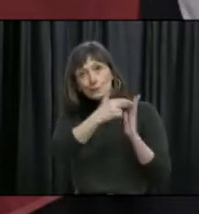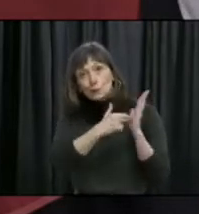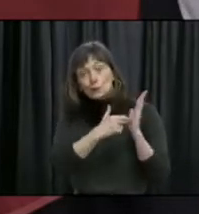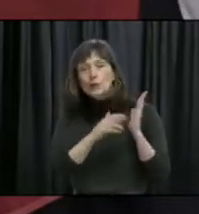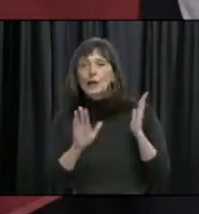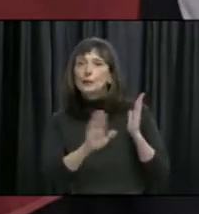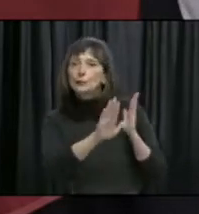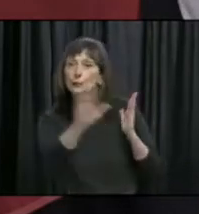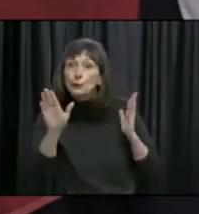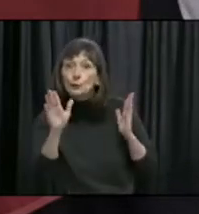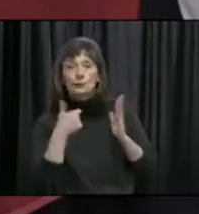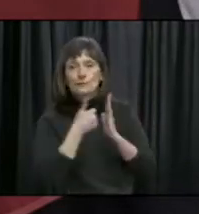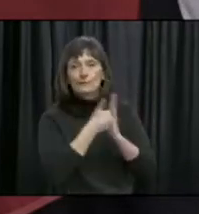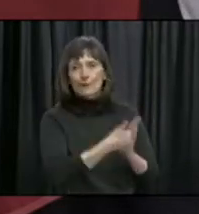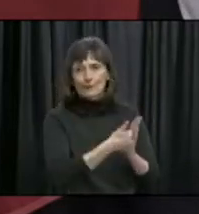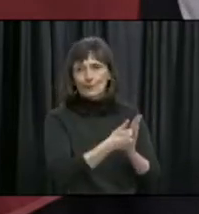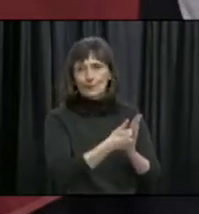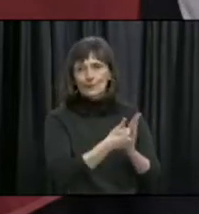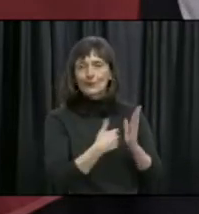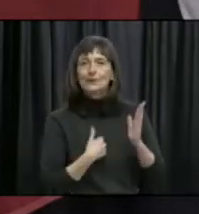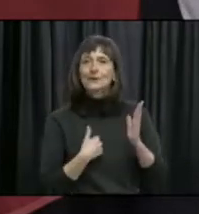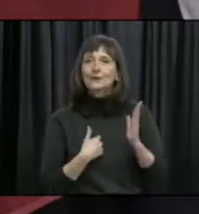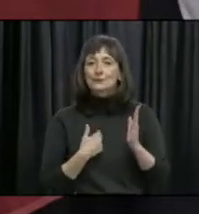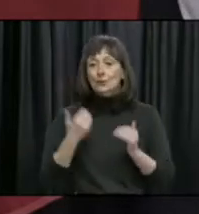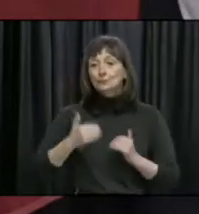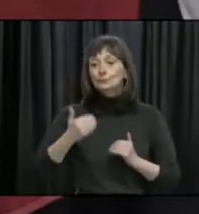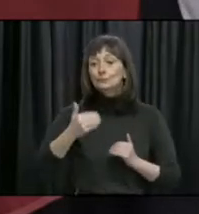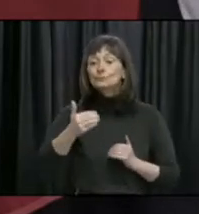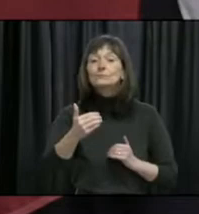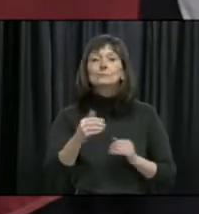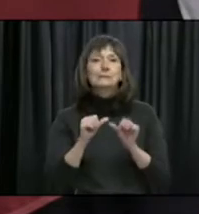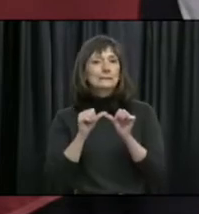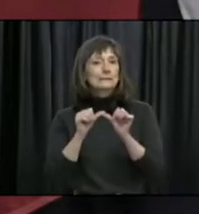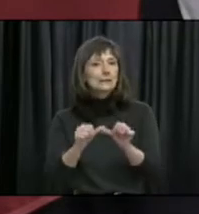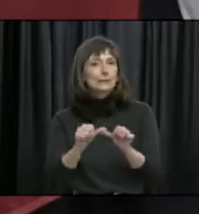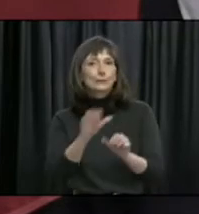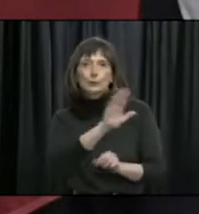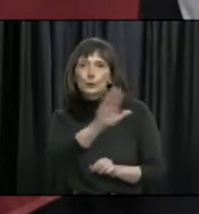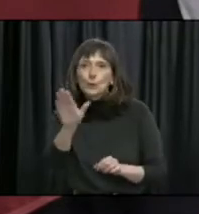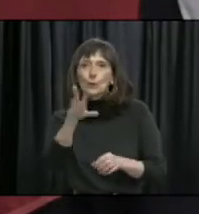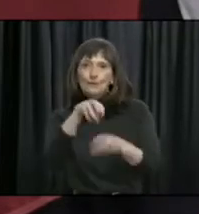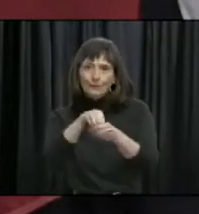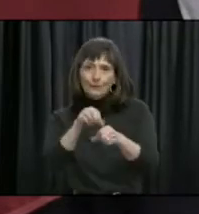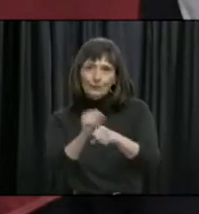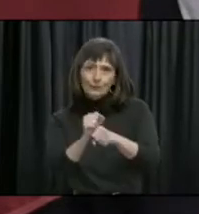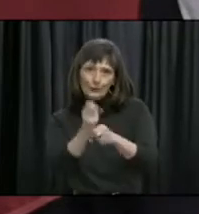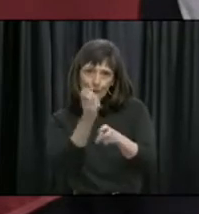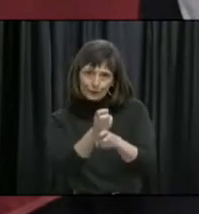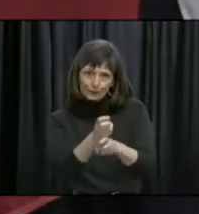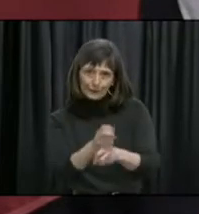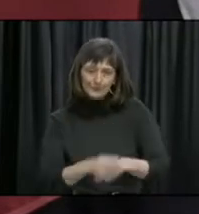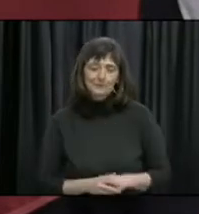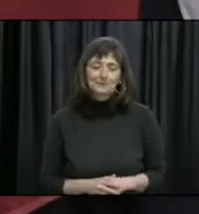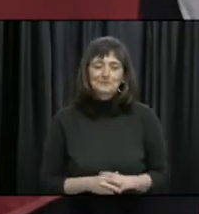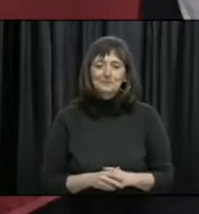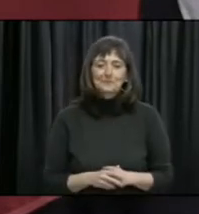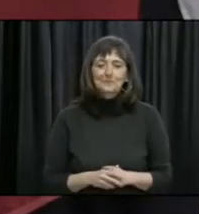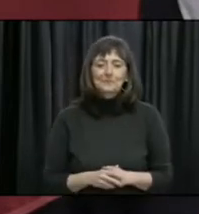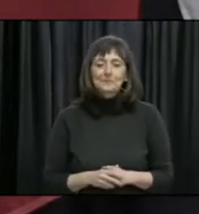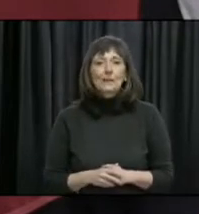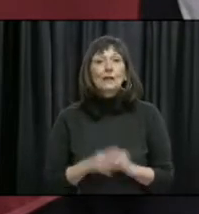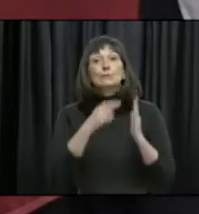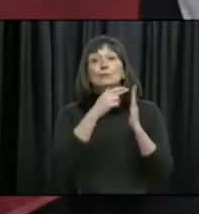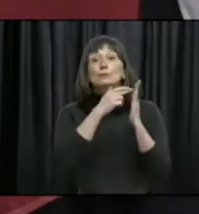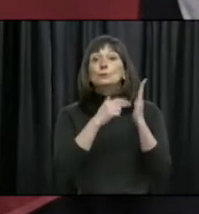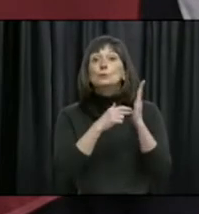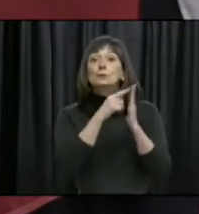actions that we will continue to see days like today, with no positive cases to report. Following guidelines